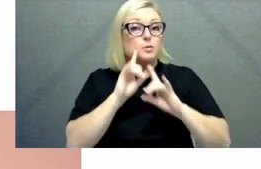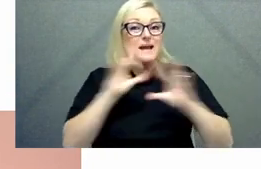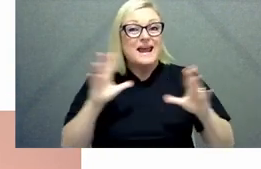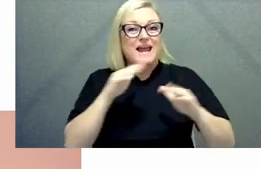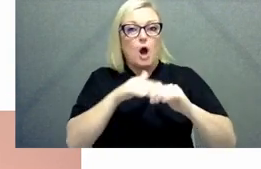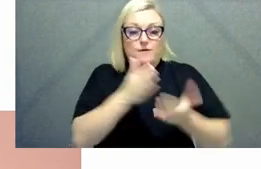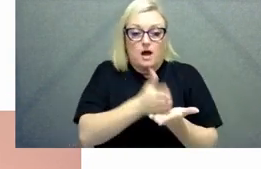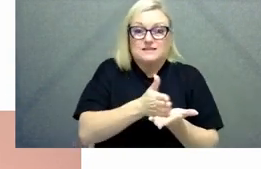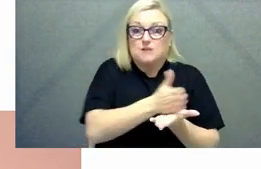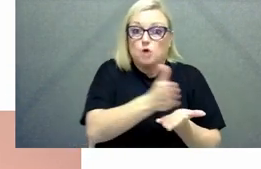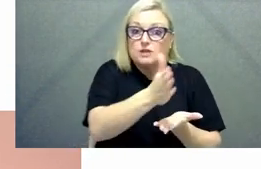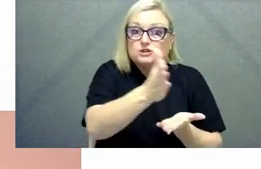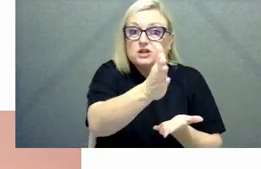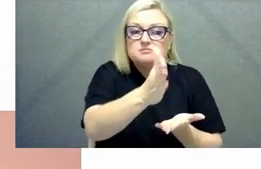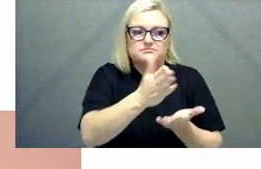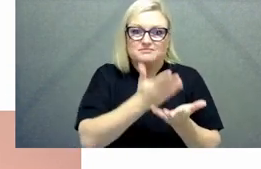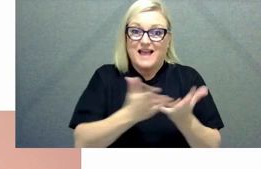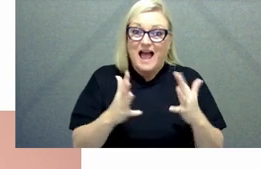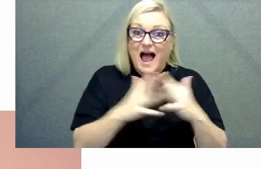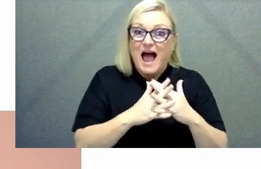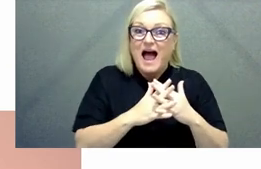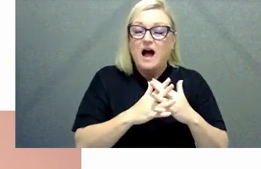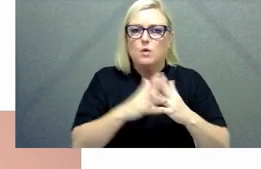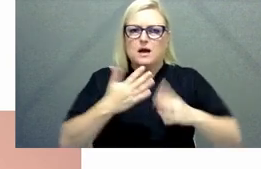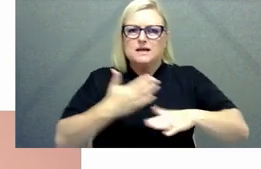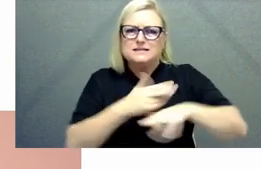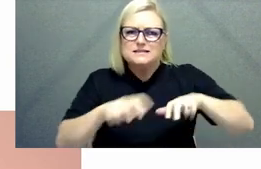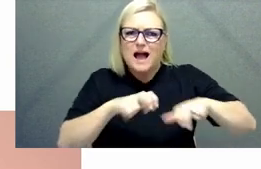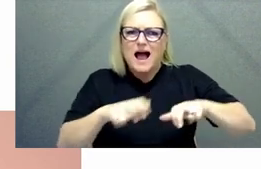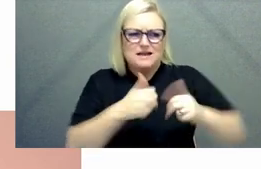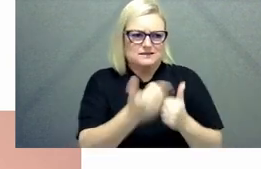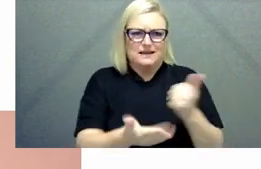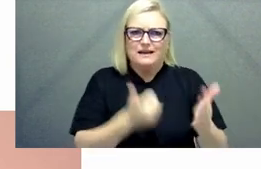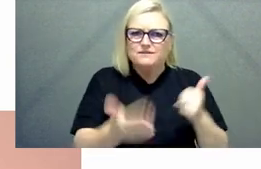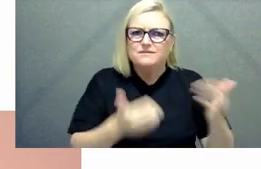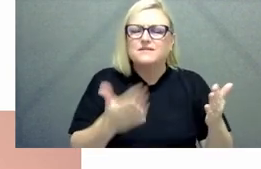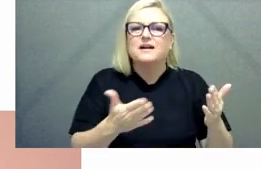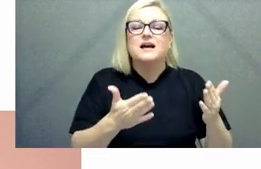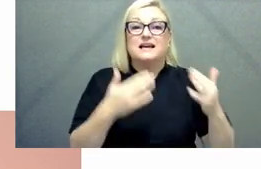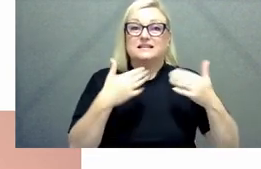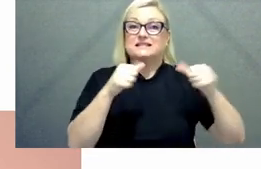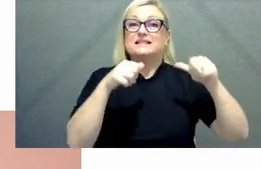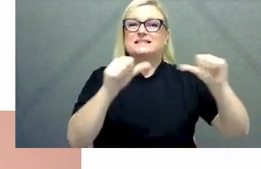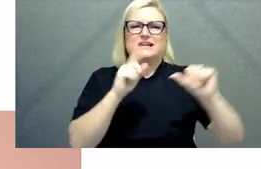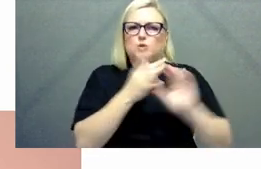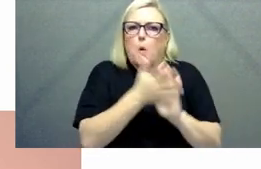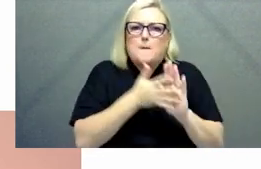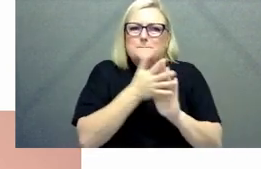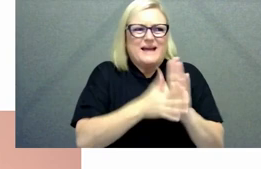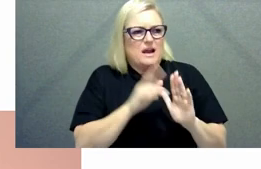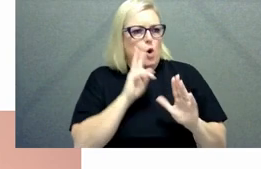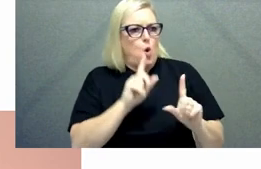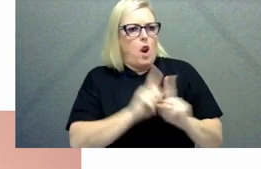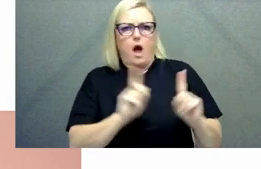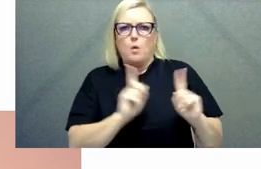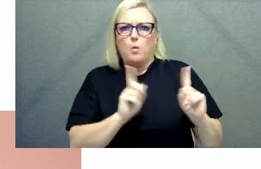we're trying to do it how how tasks are allocated what overall success looks like these are things that we all know but they're particularly